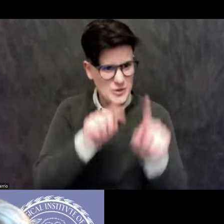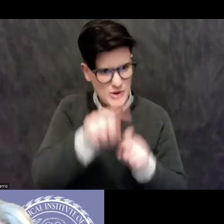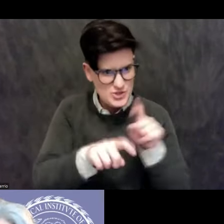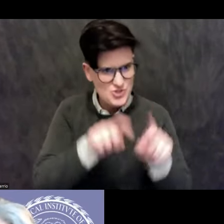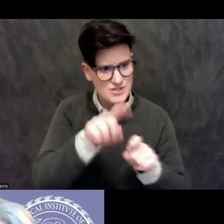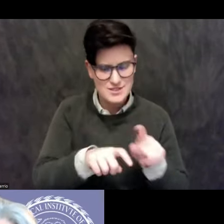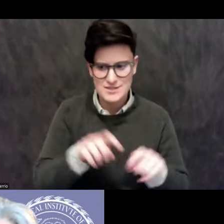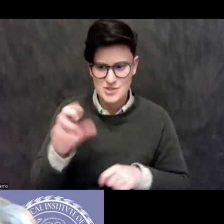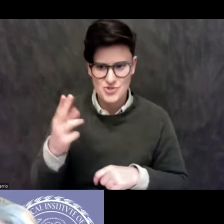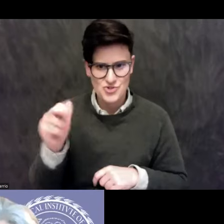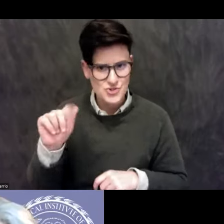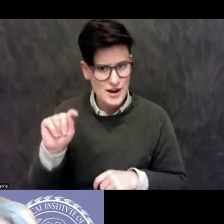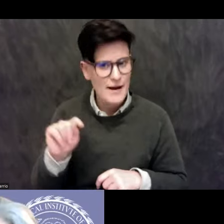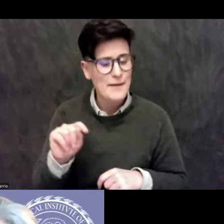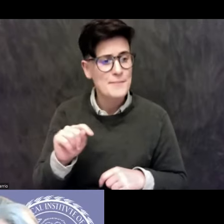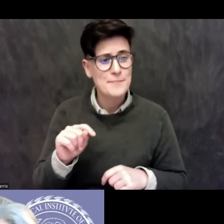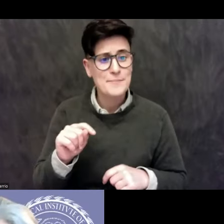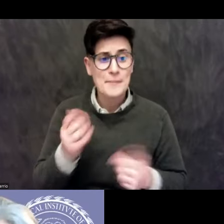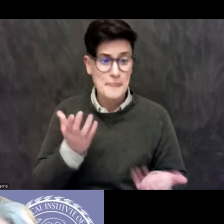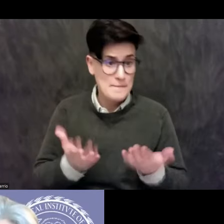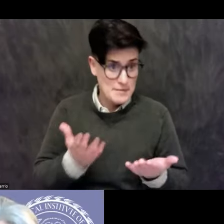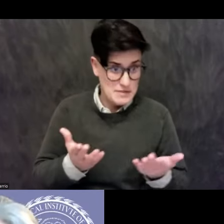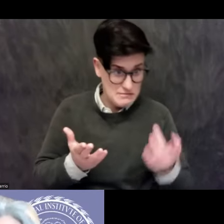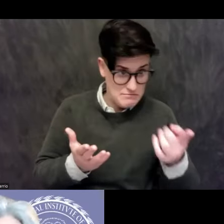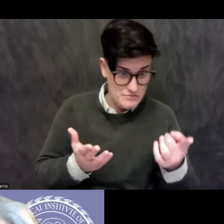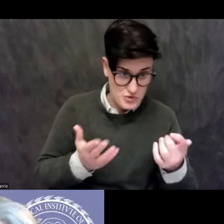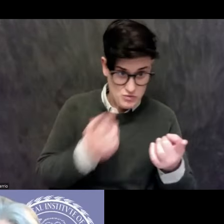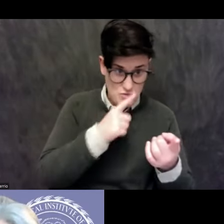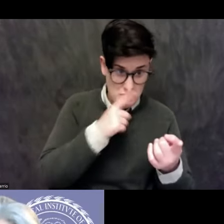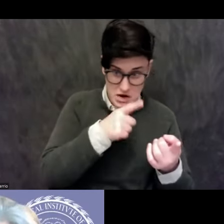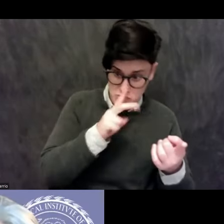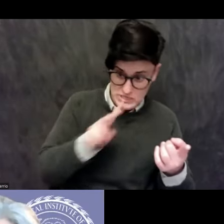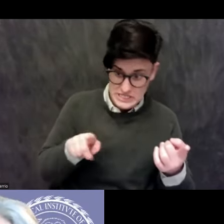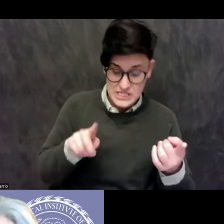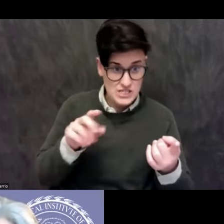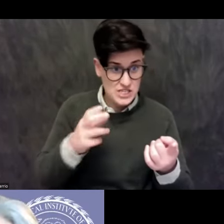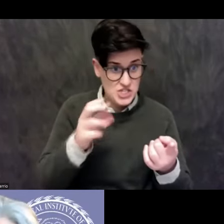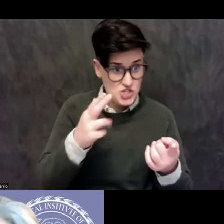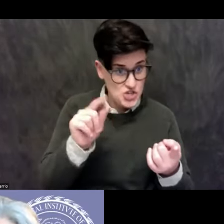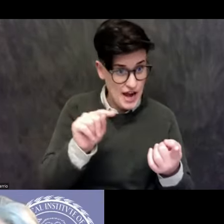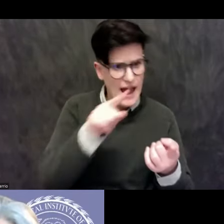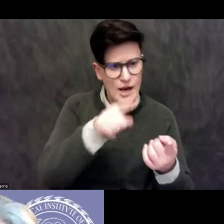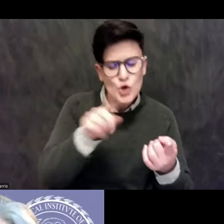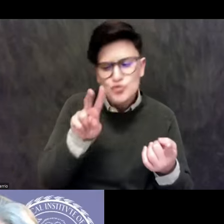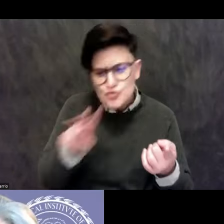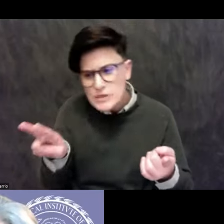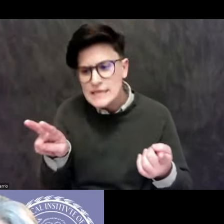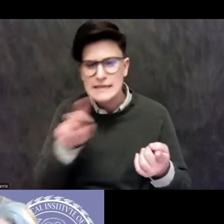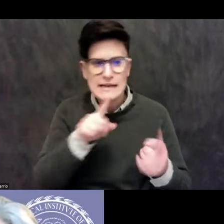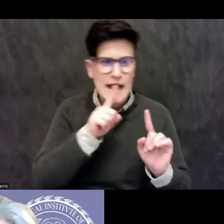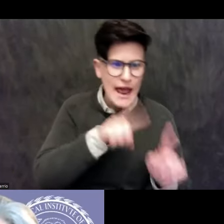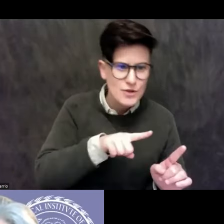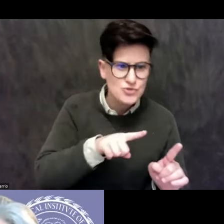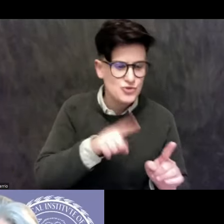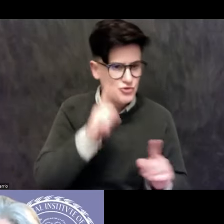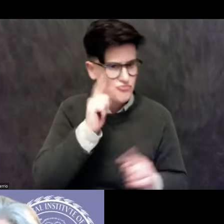can operate as long as you've got the chat there is for you to read them and answer them at